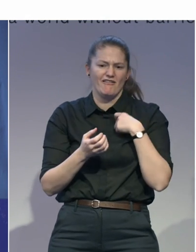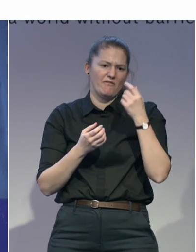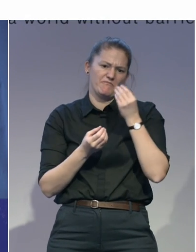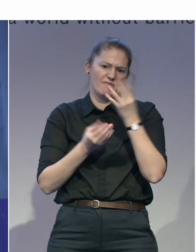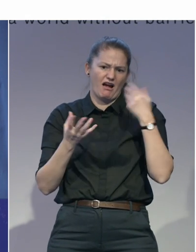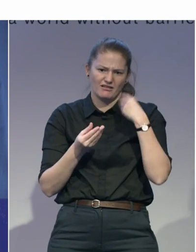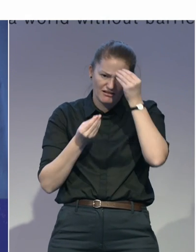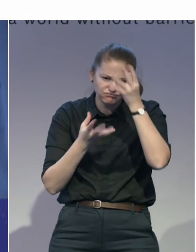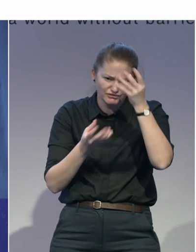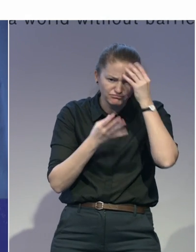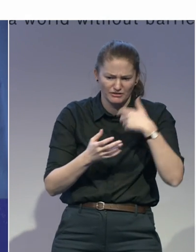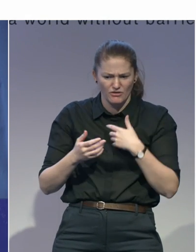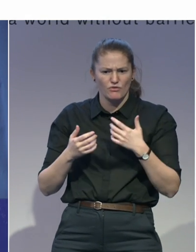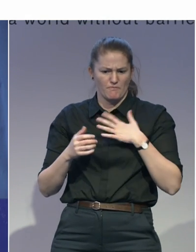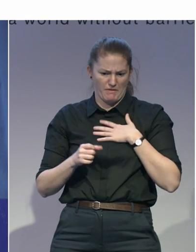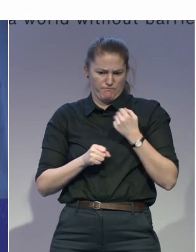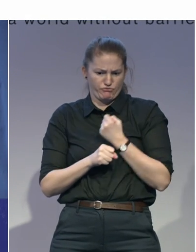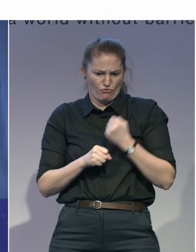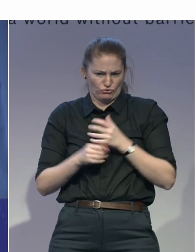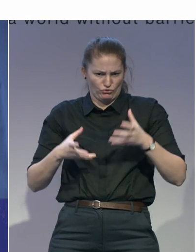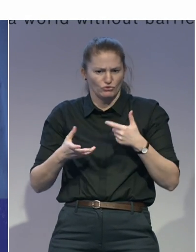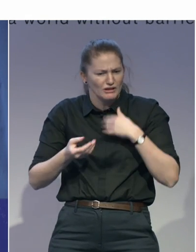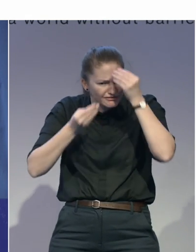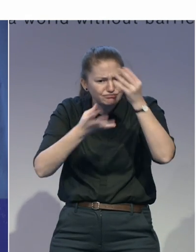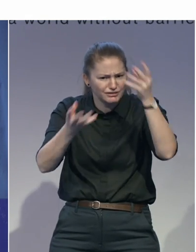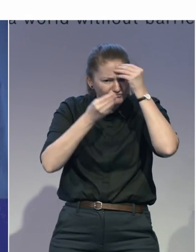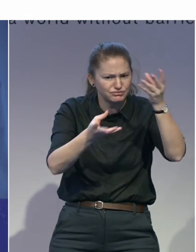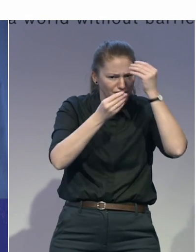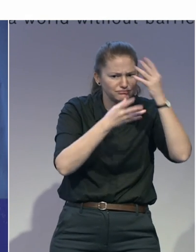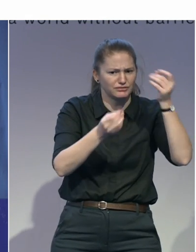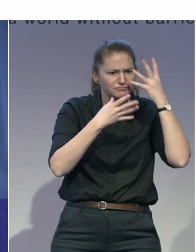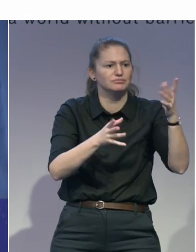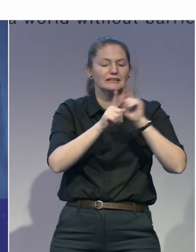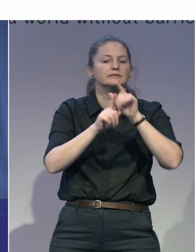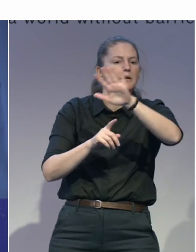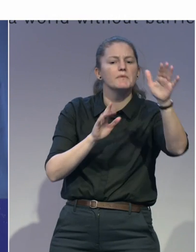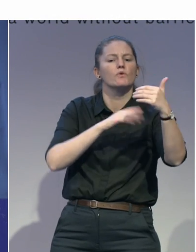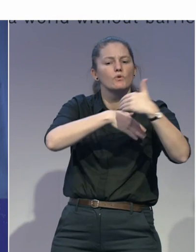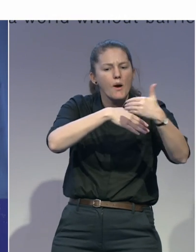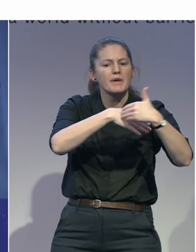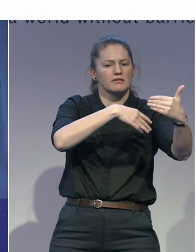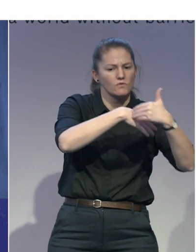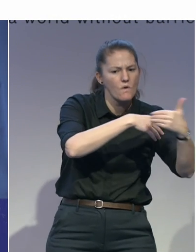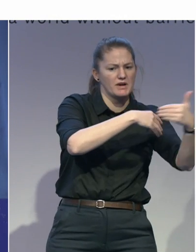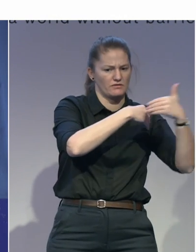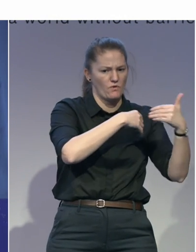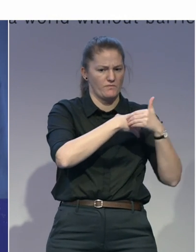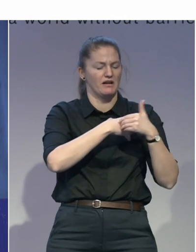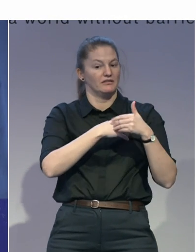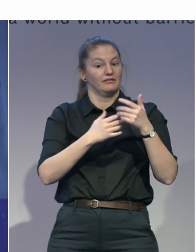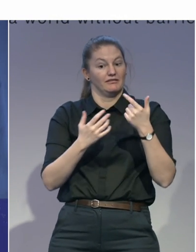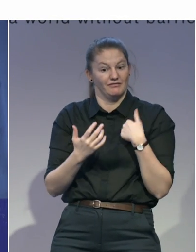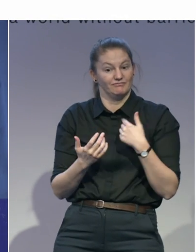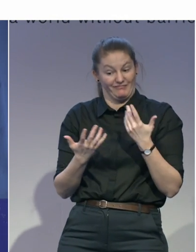have their commentaries on it. Just to let them know what is affordable out there, what is there, that we are here to offer a solution